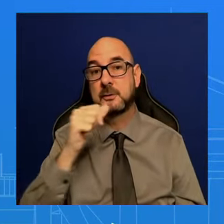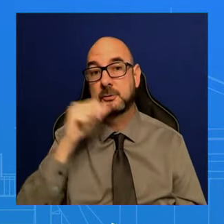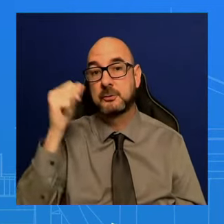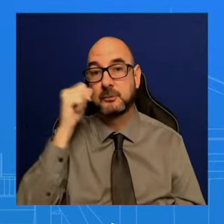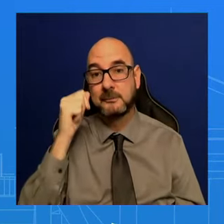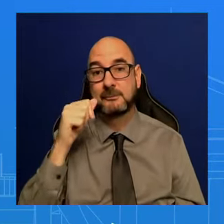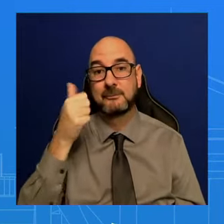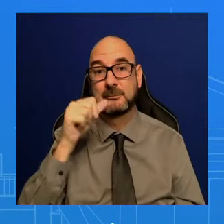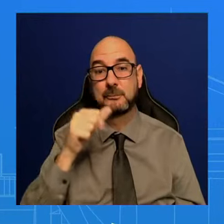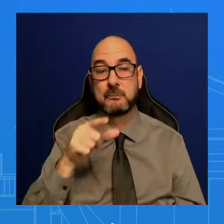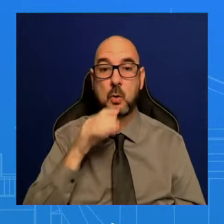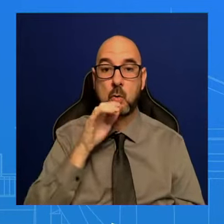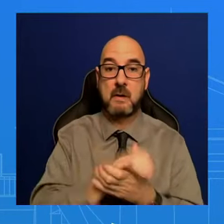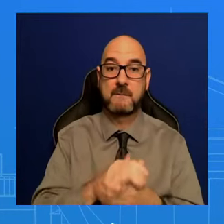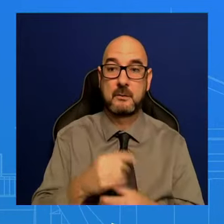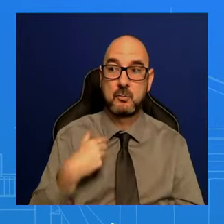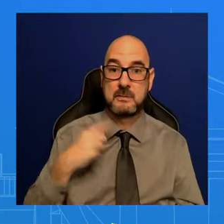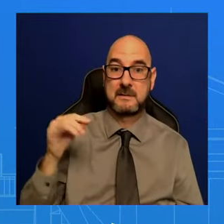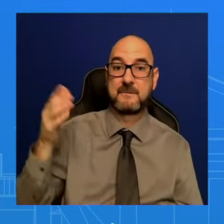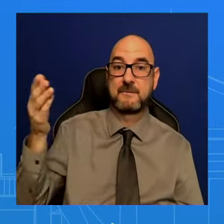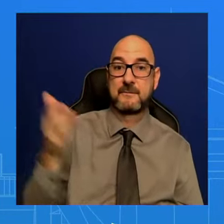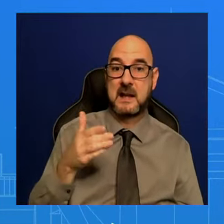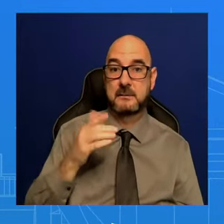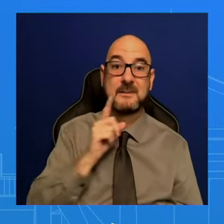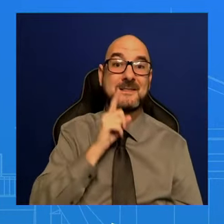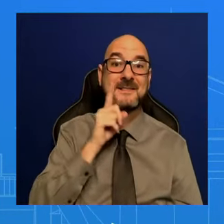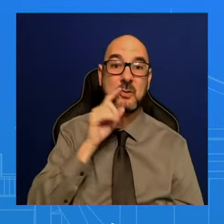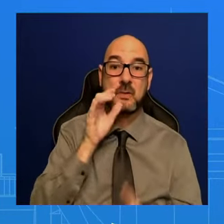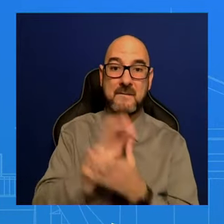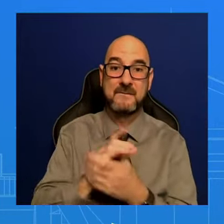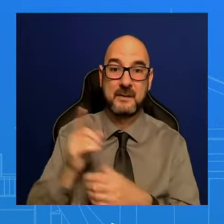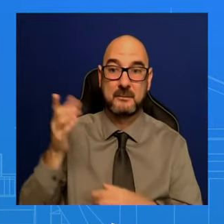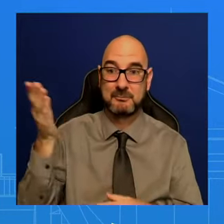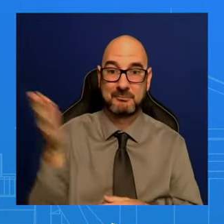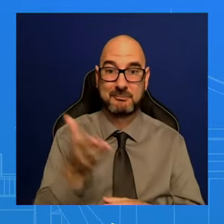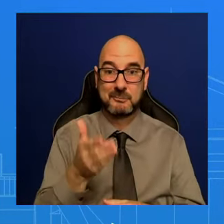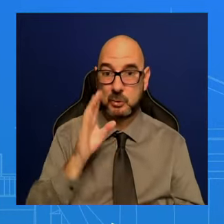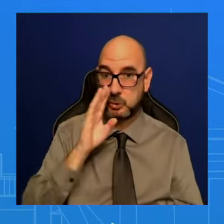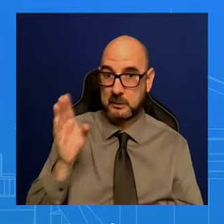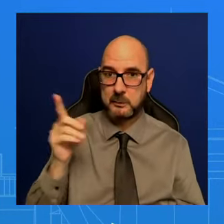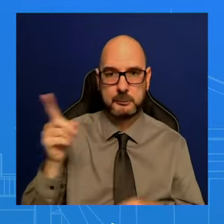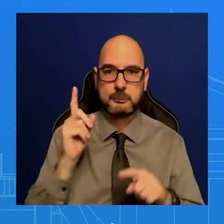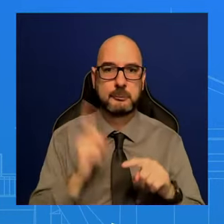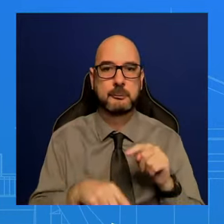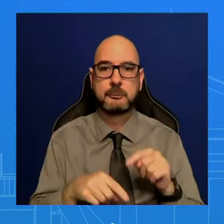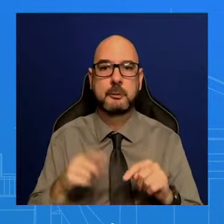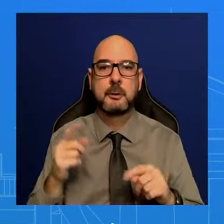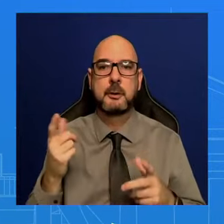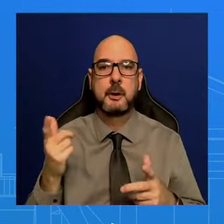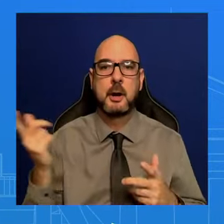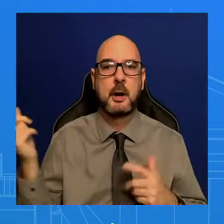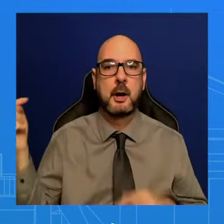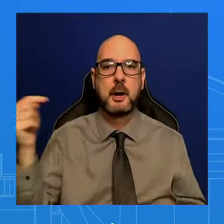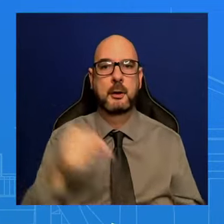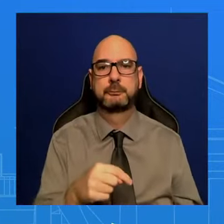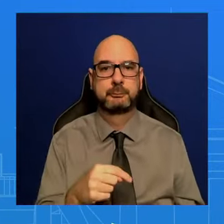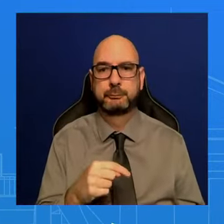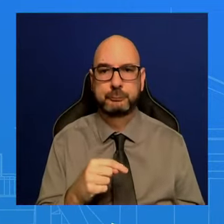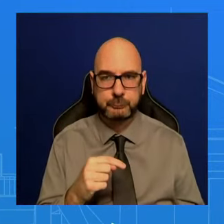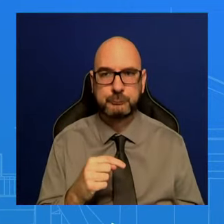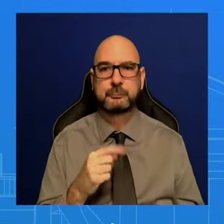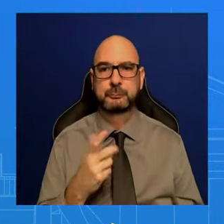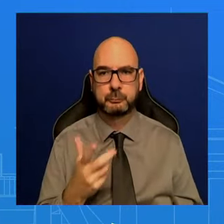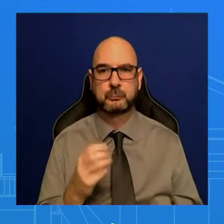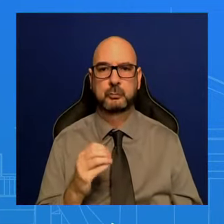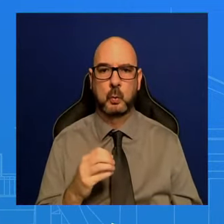by the President. She was not able to attend. I would refer you, obviously, to her to explain why. But, yes, she was invited. the